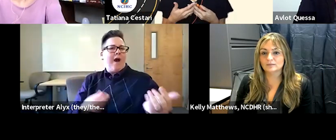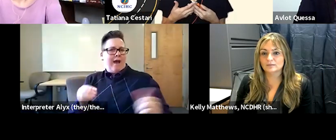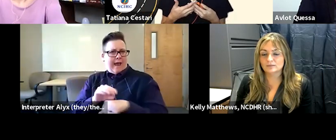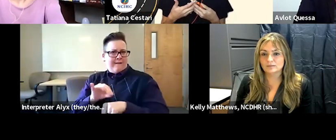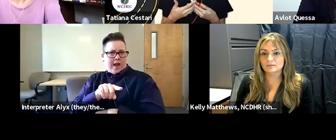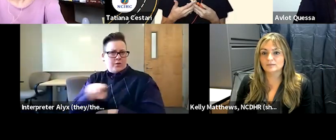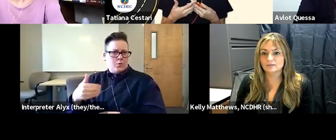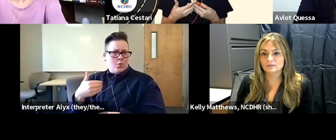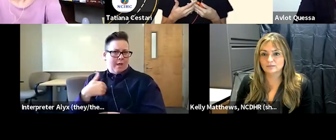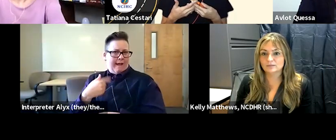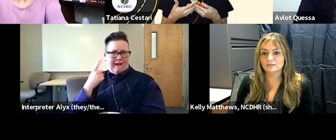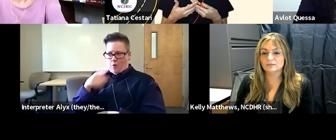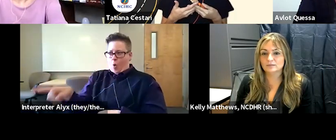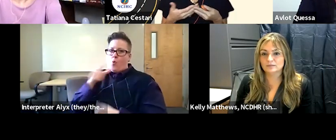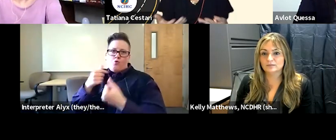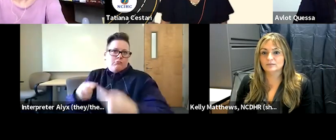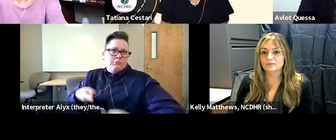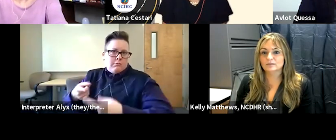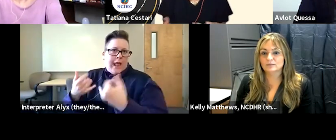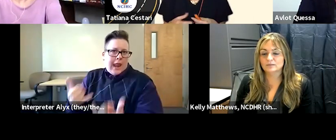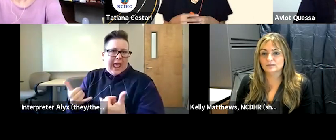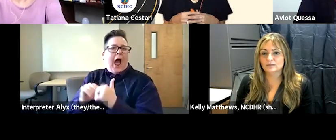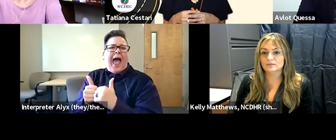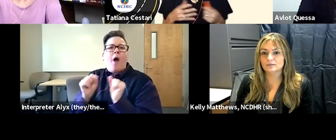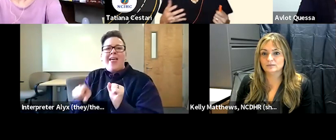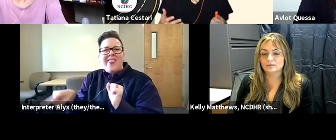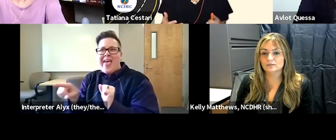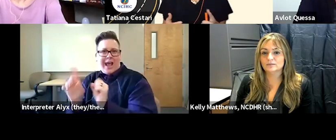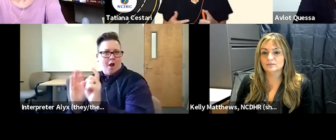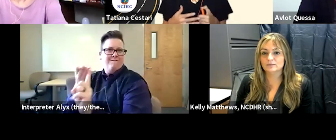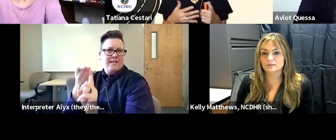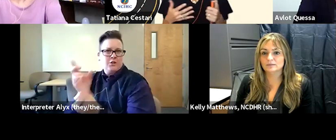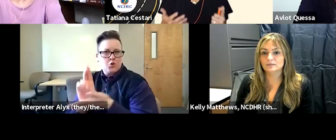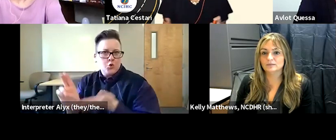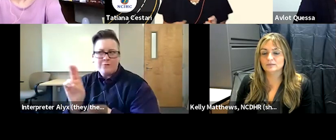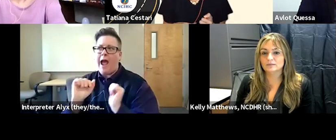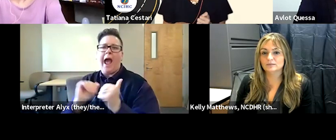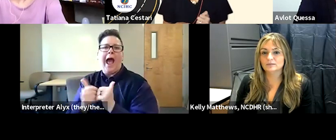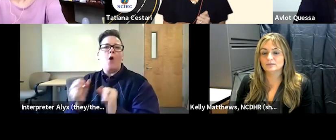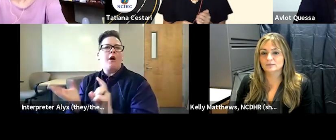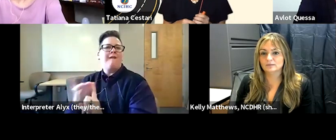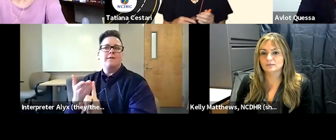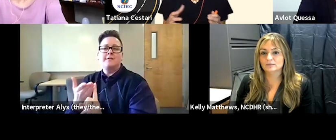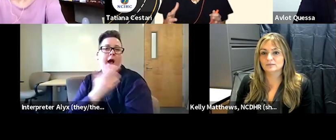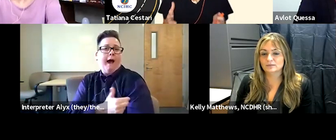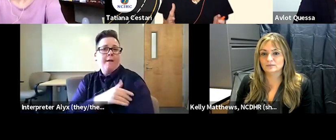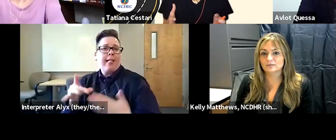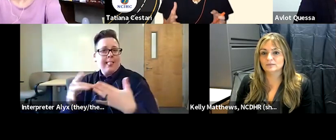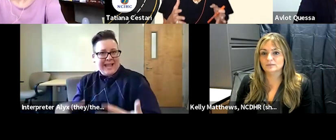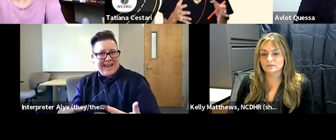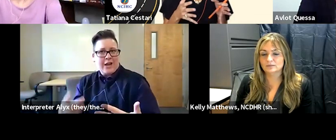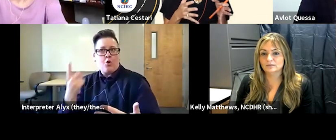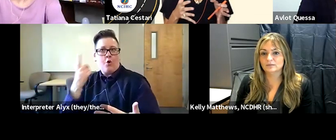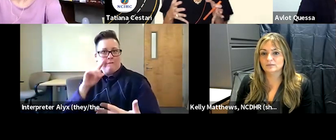how how can they convince university or hospital leaders to dedicate a